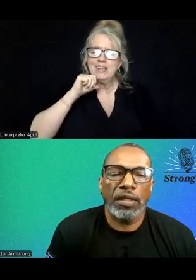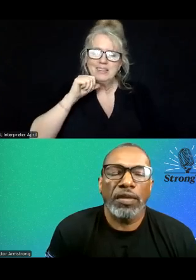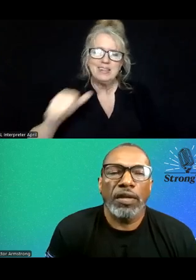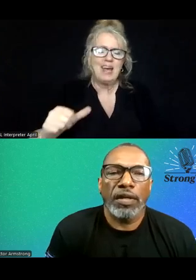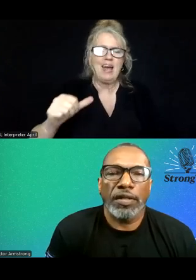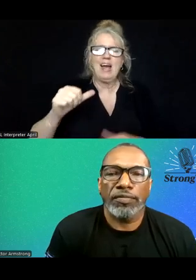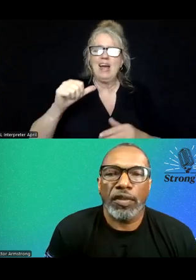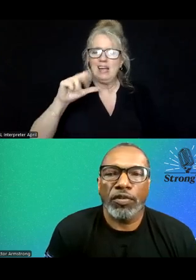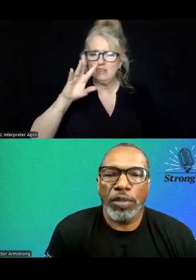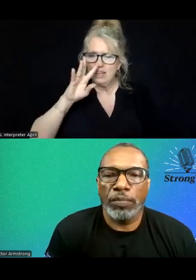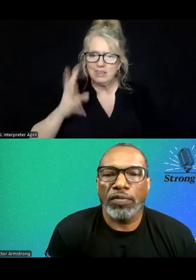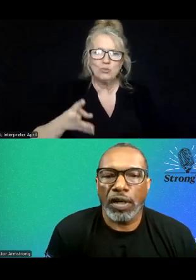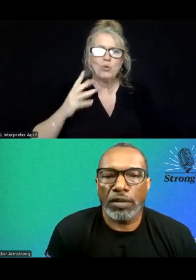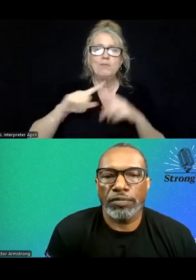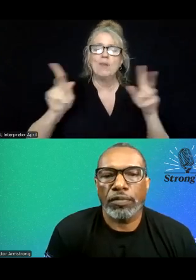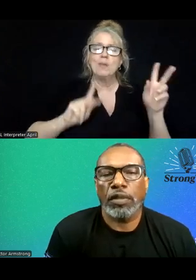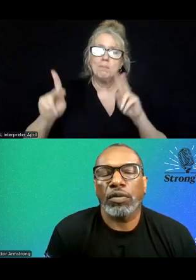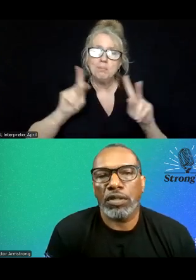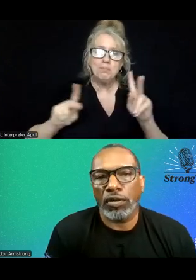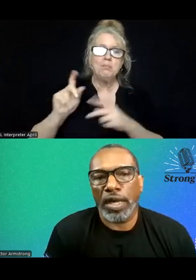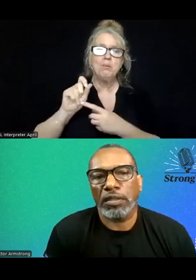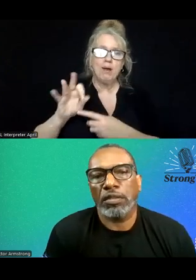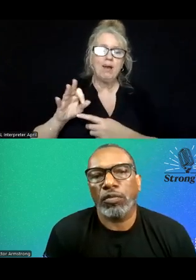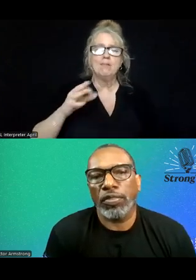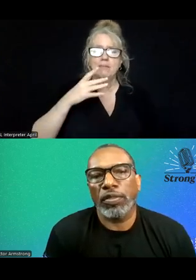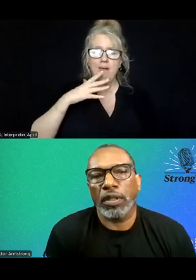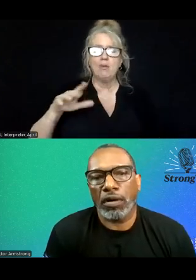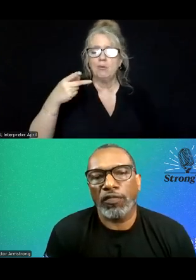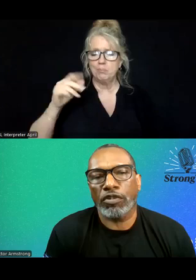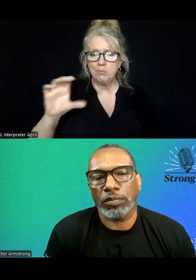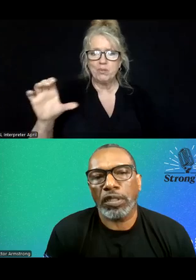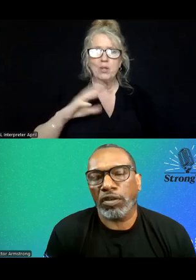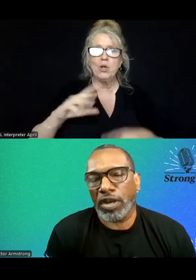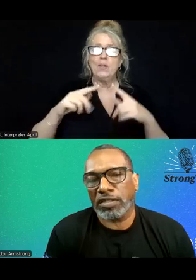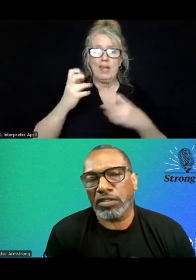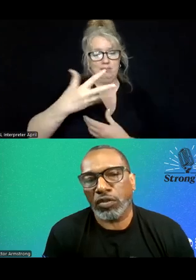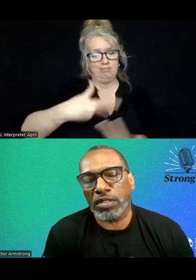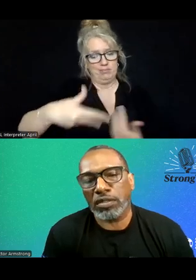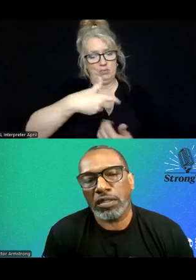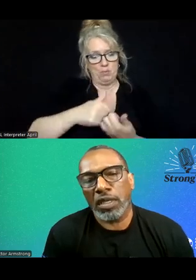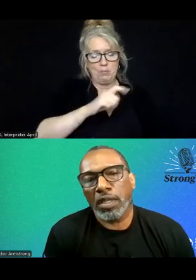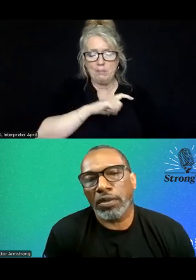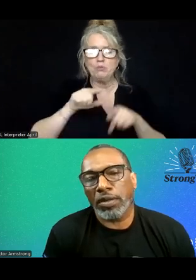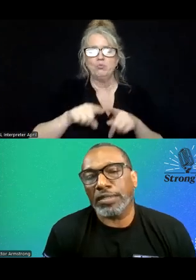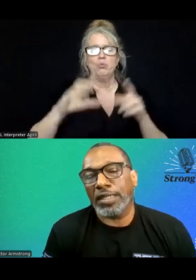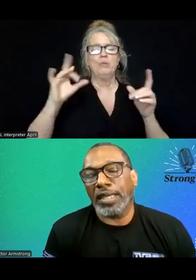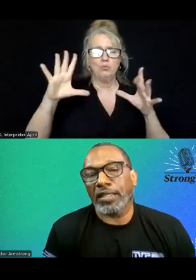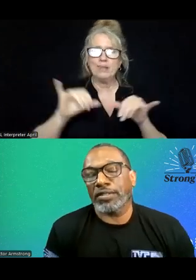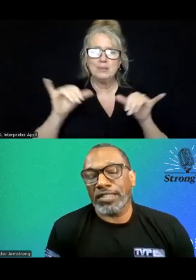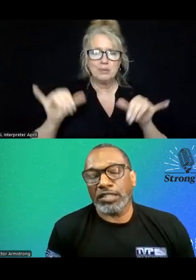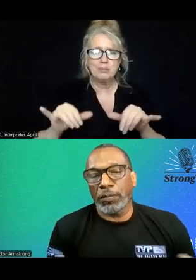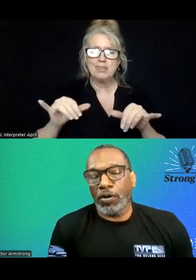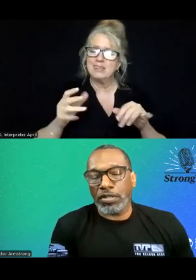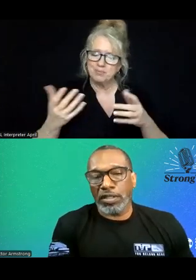that for people of color who interact with law enforcement in crisis situations, there is